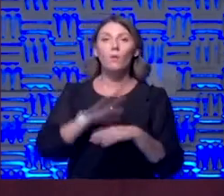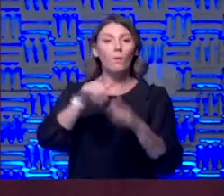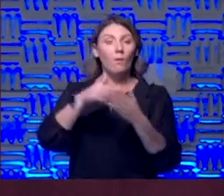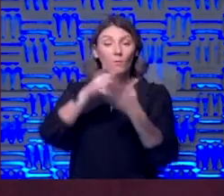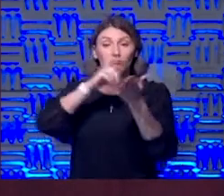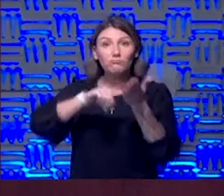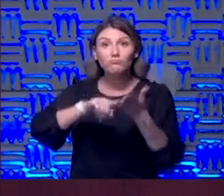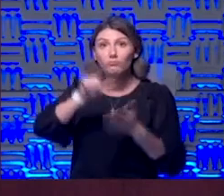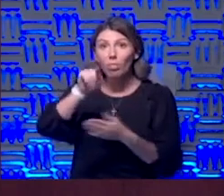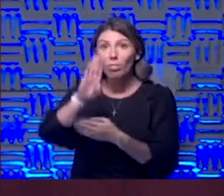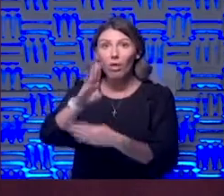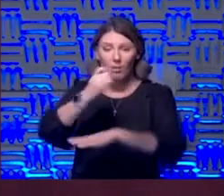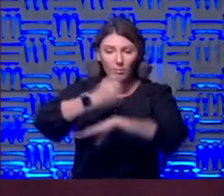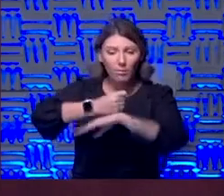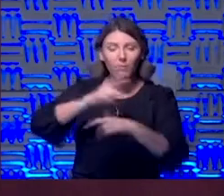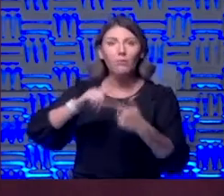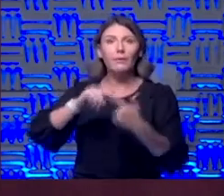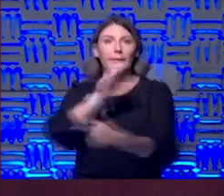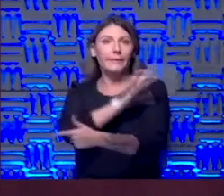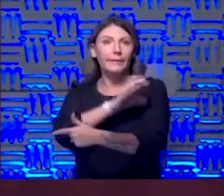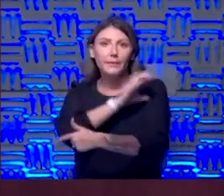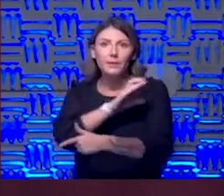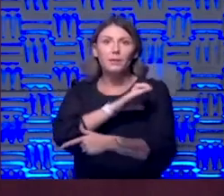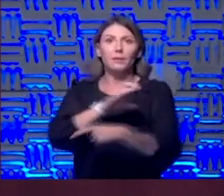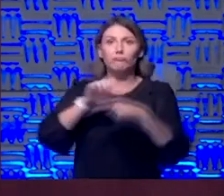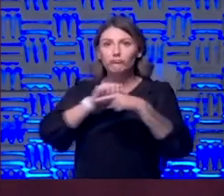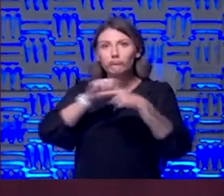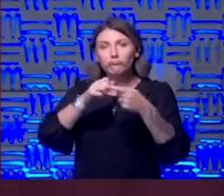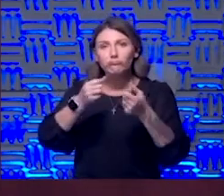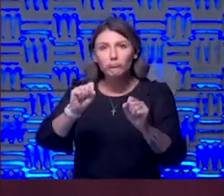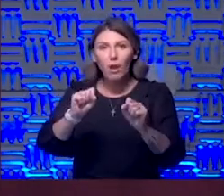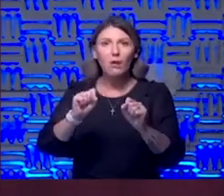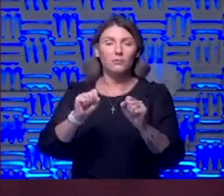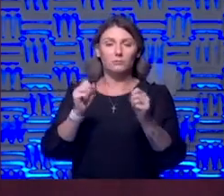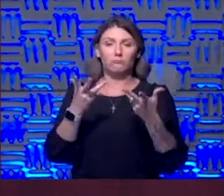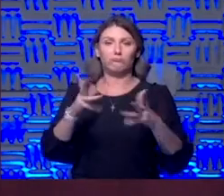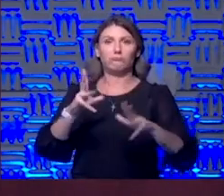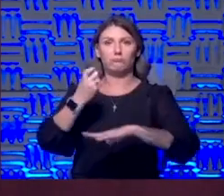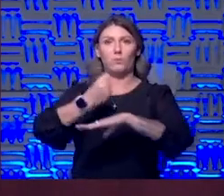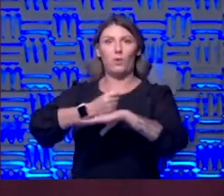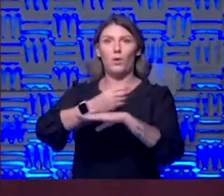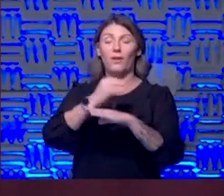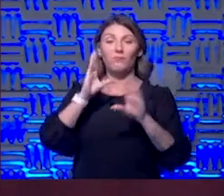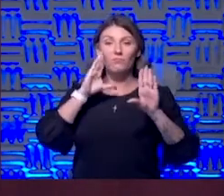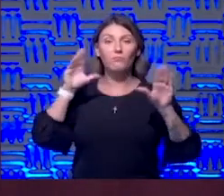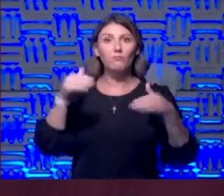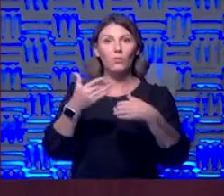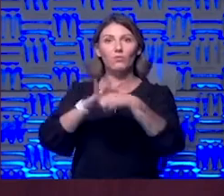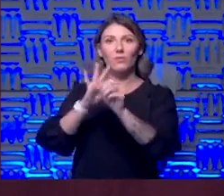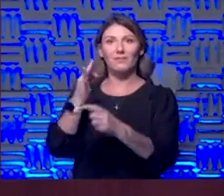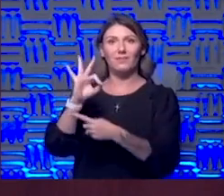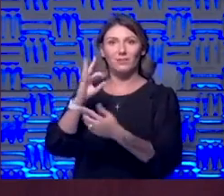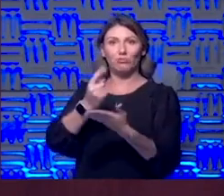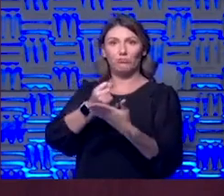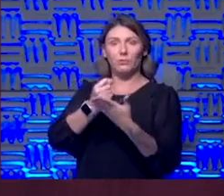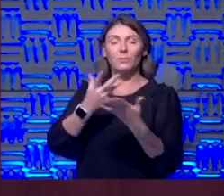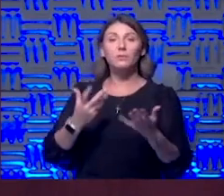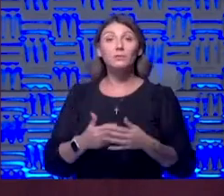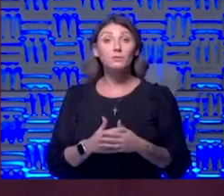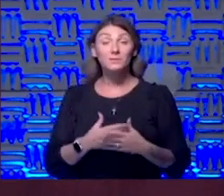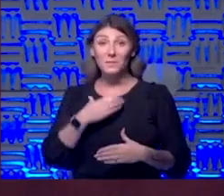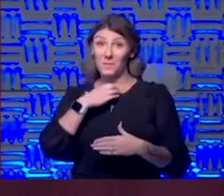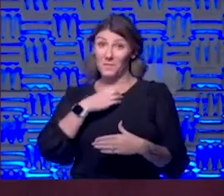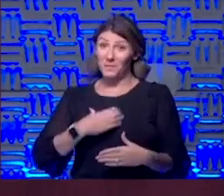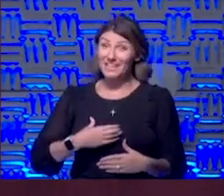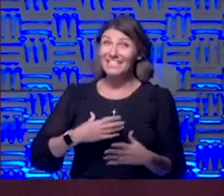labs were closed, the clinical trials were closed and we focused on COVID-19 treatments. Now what do I wish I